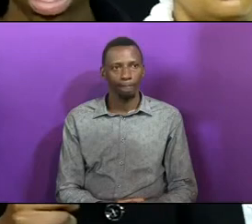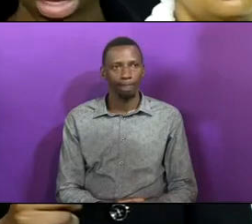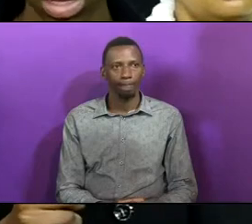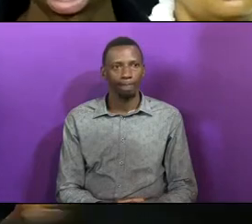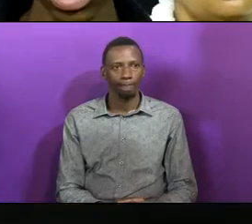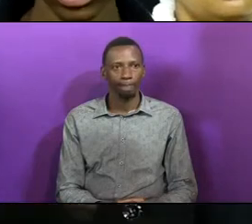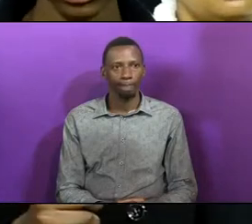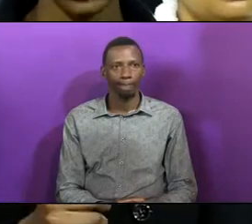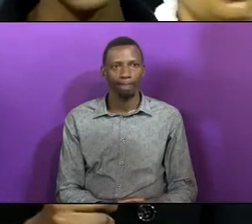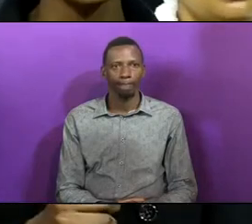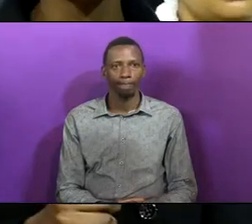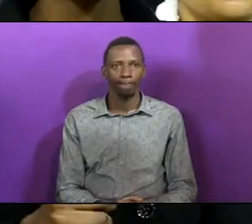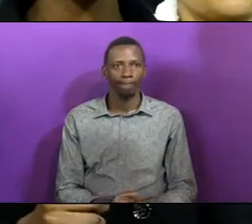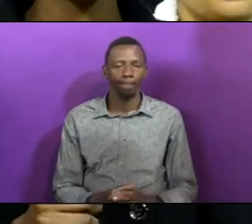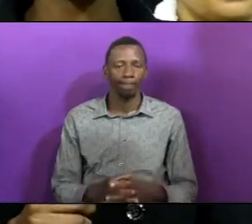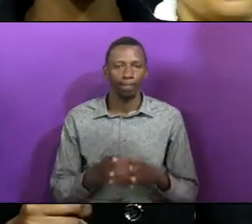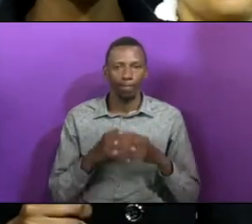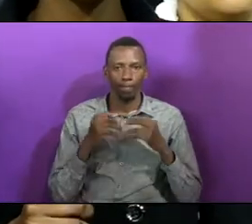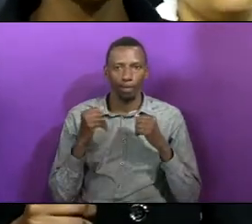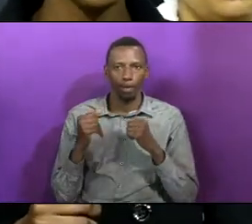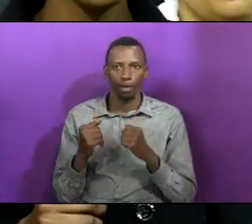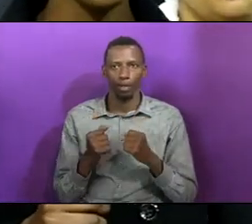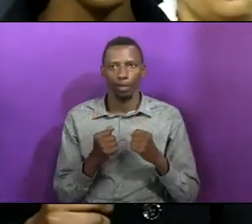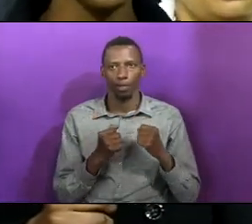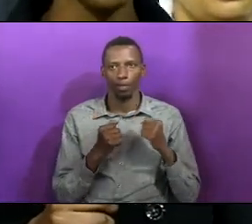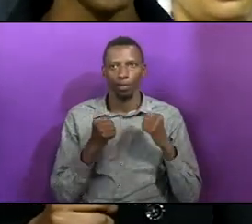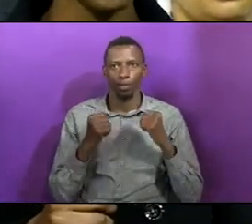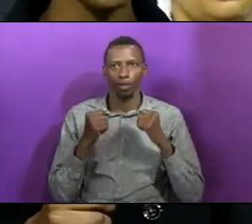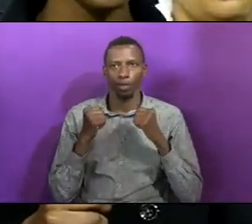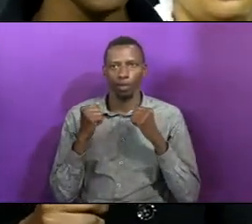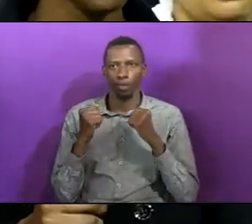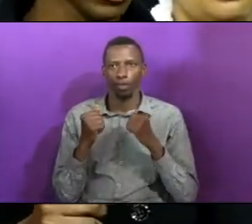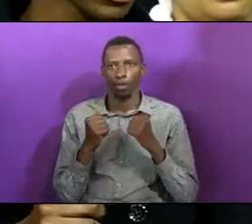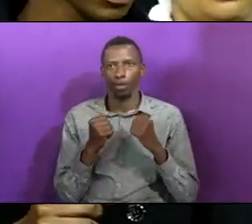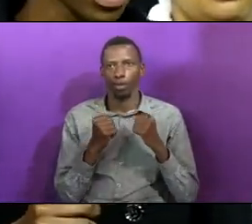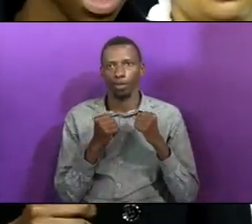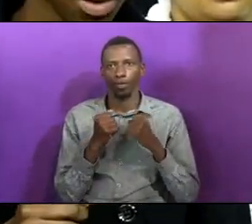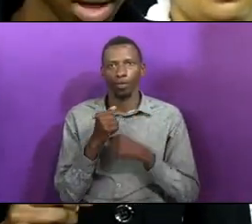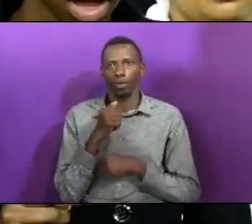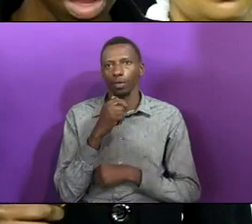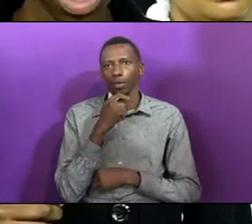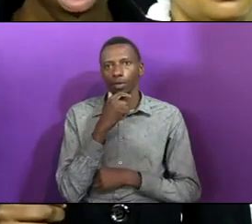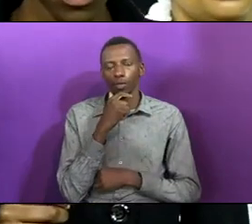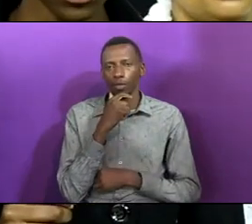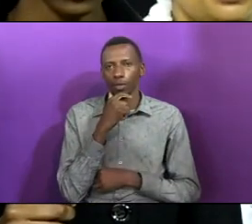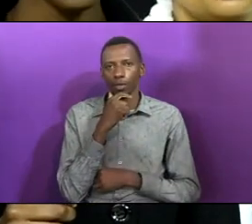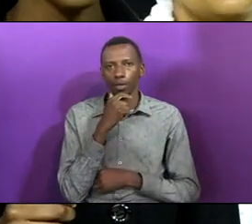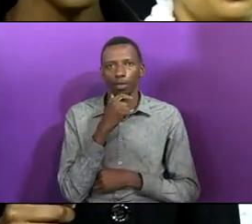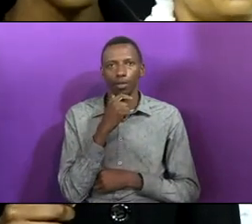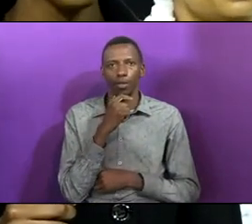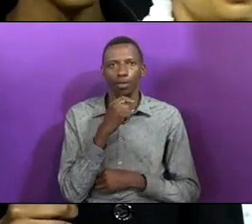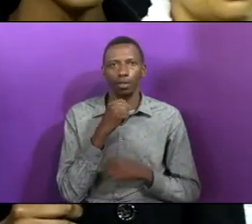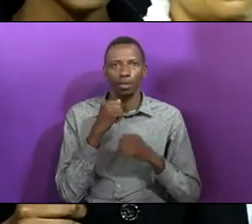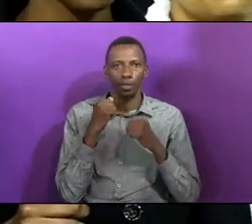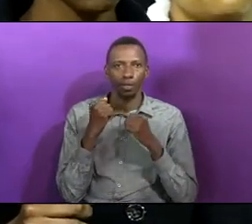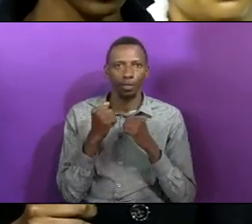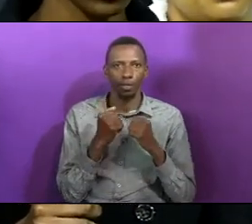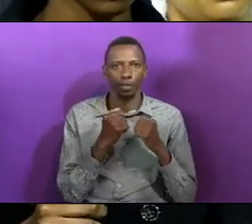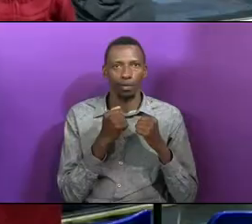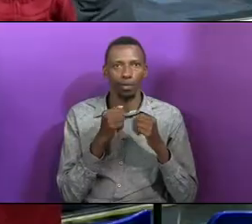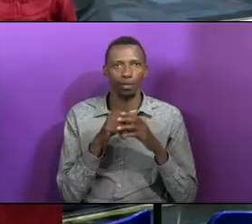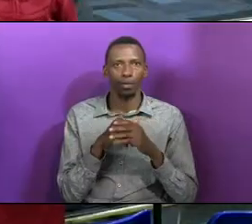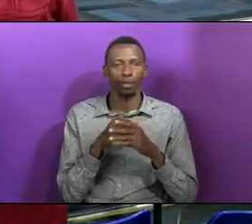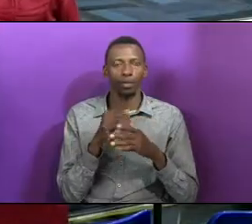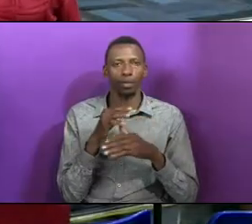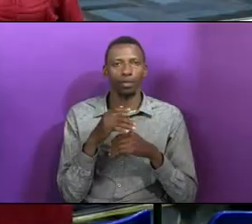blood. In the blood. In the is power. is power. There is walking